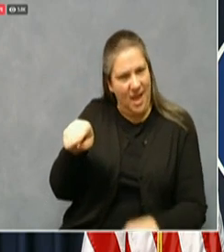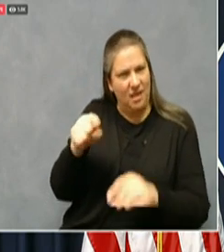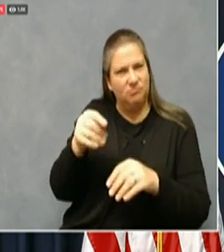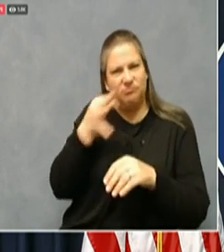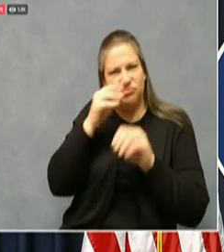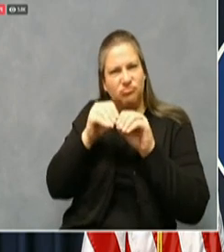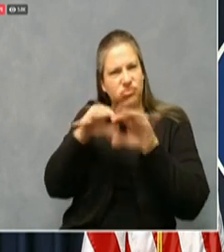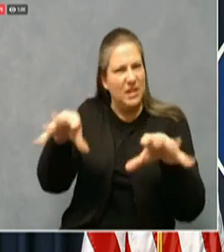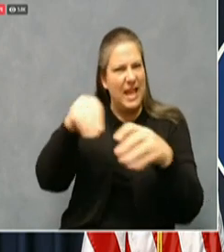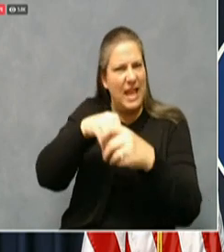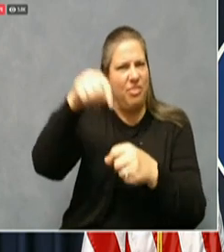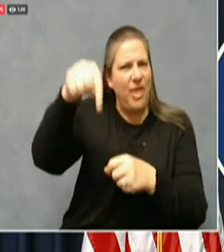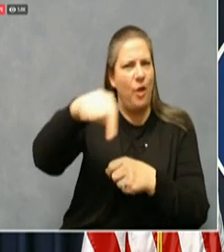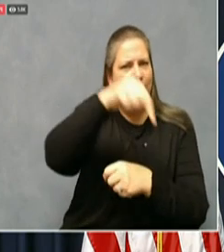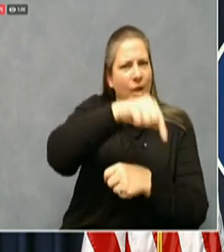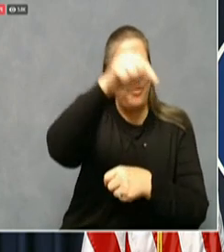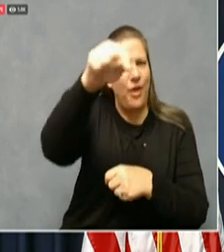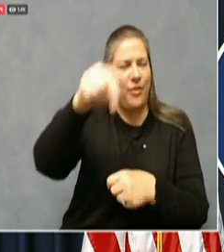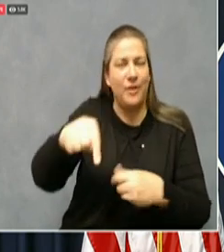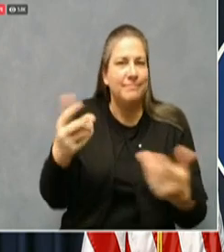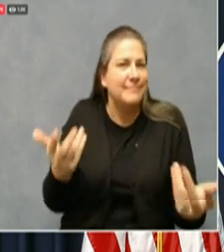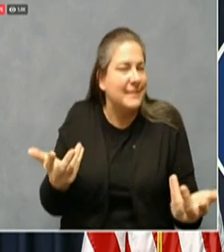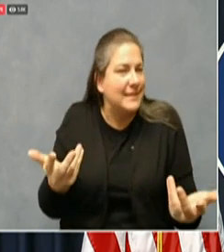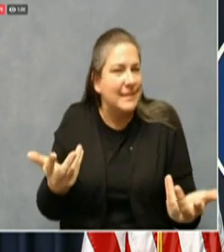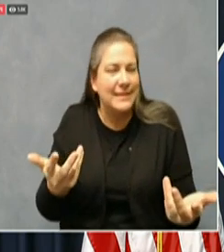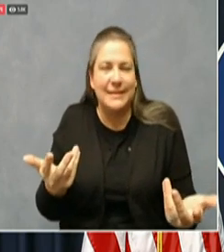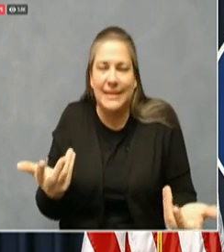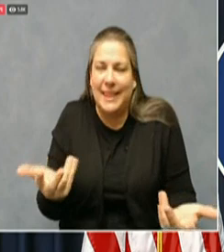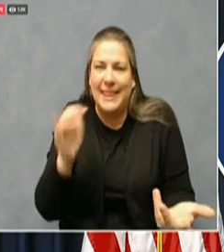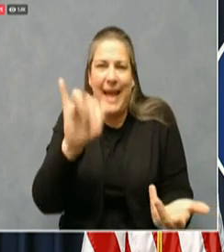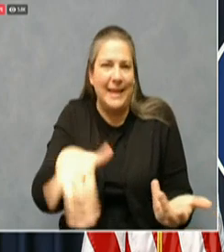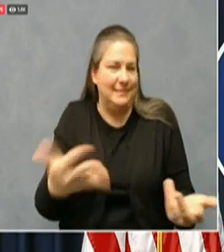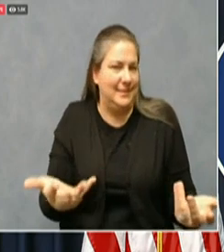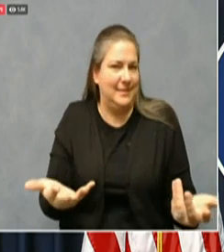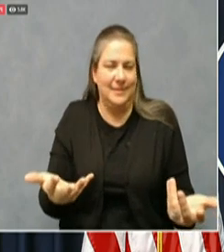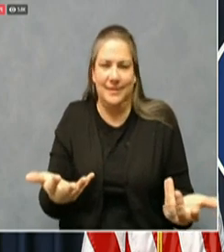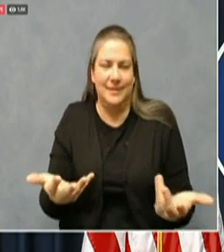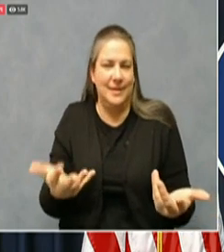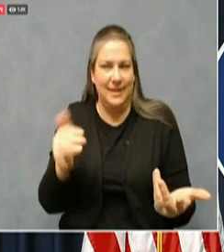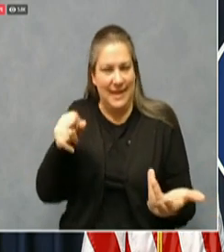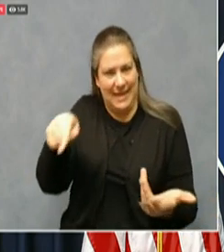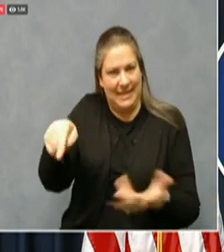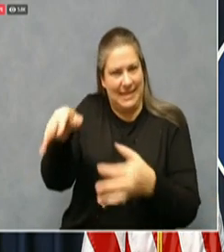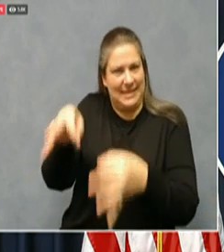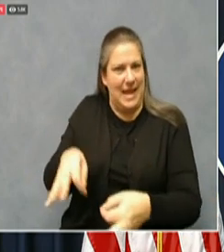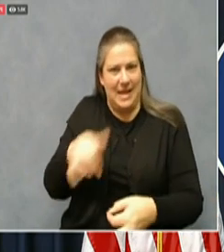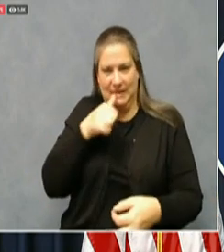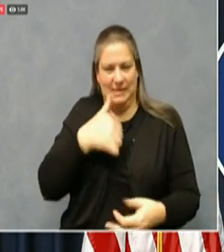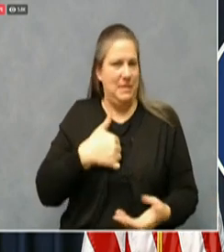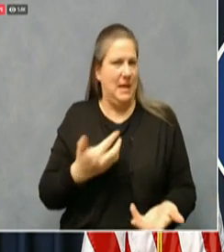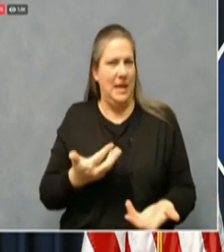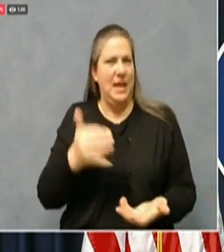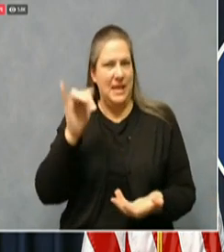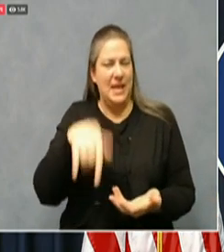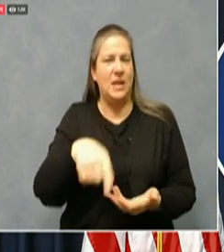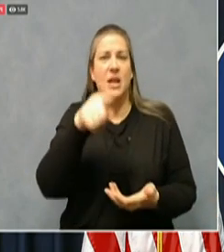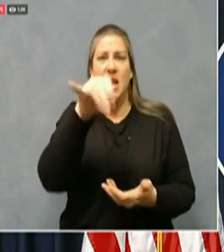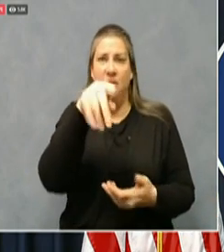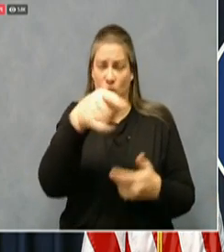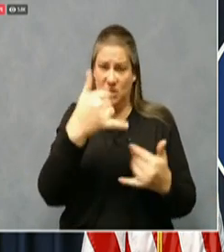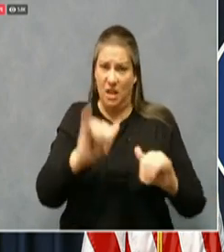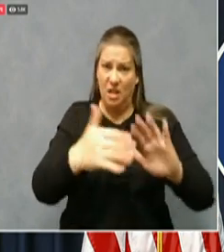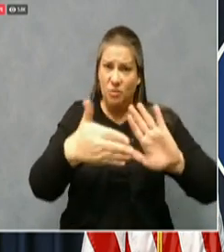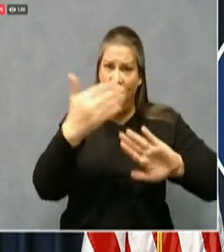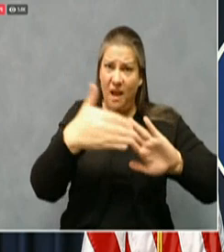But if you're operating right now, especially during this period of time where the surge is uncontrolled, number one,